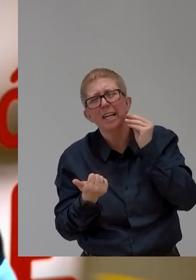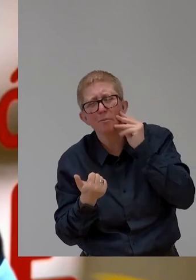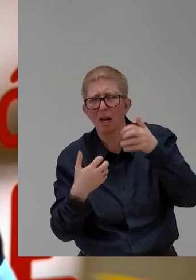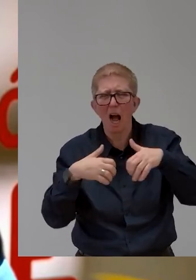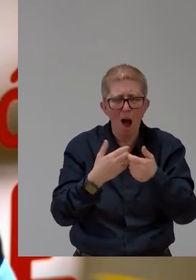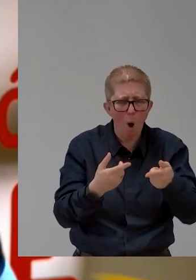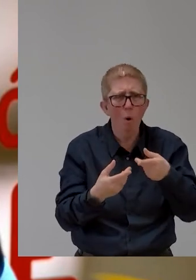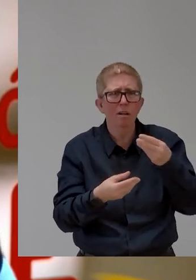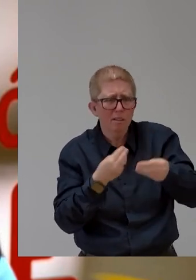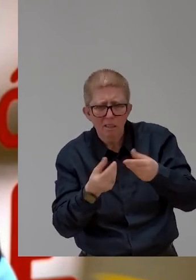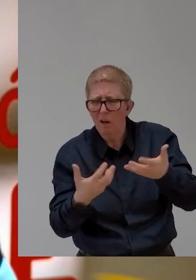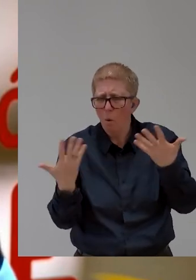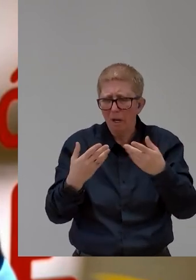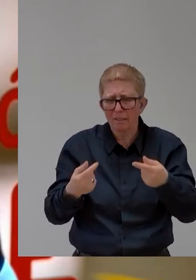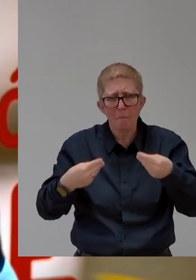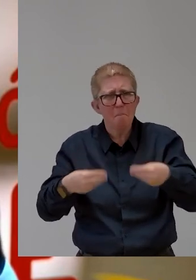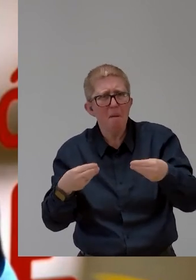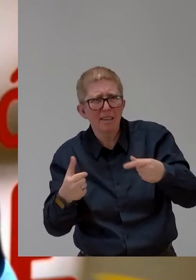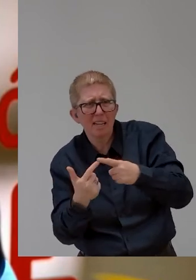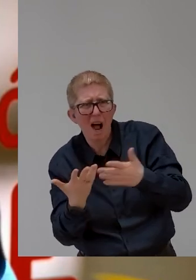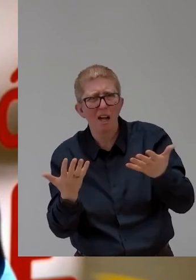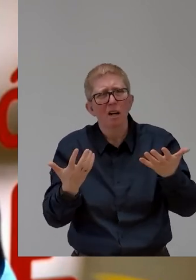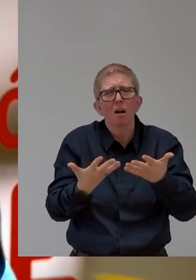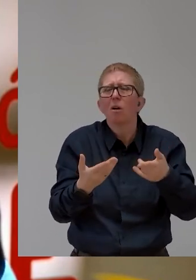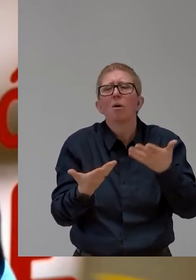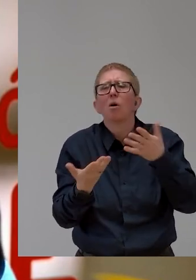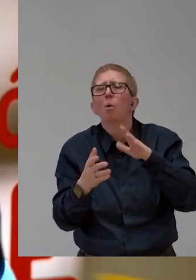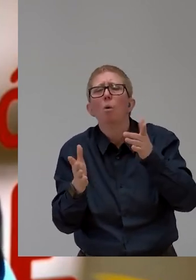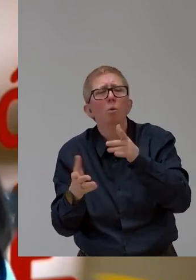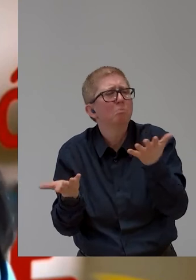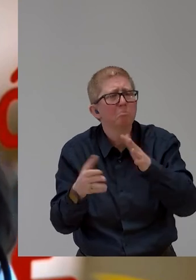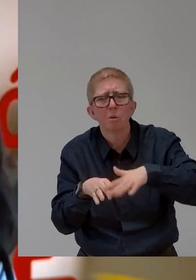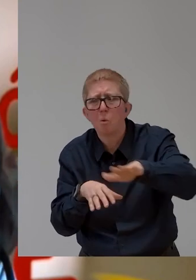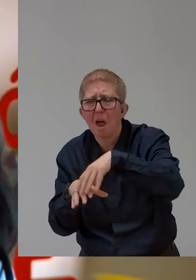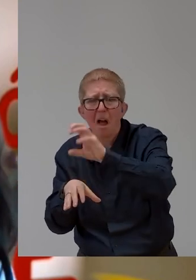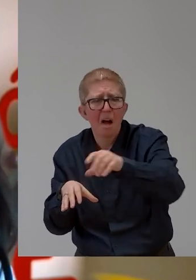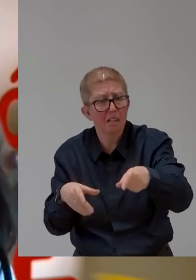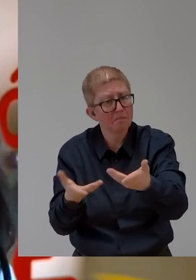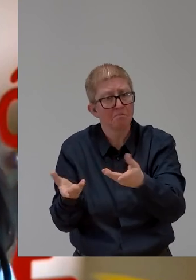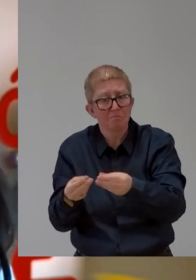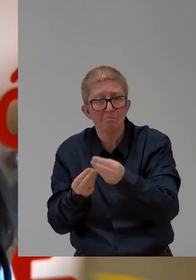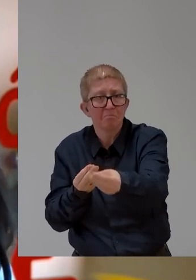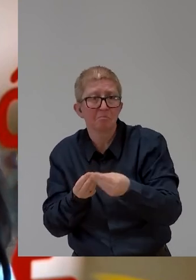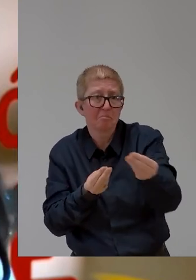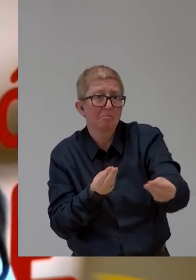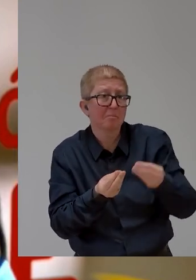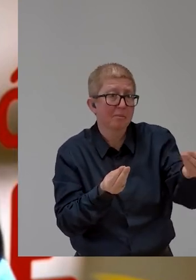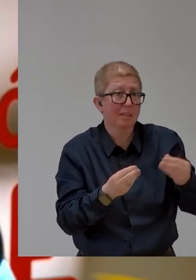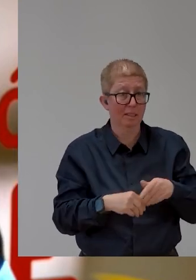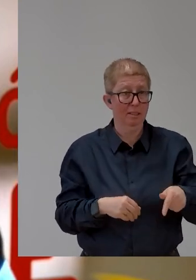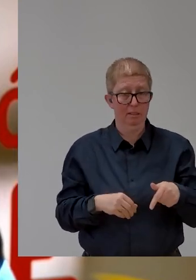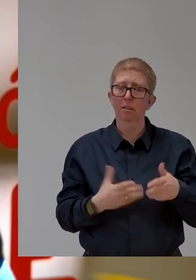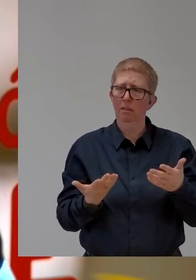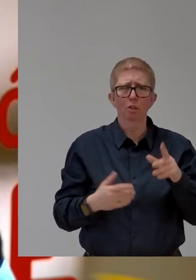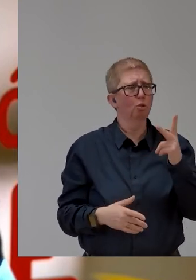a range or not. So it's a simple technique, but not that